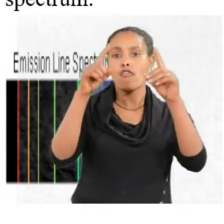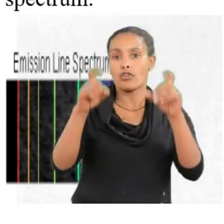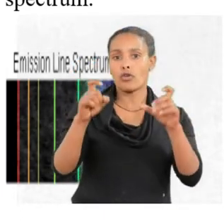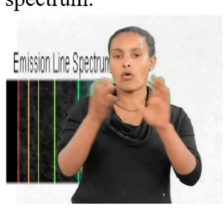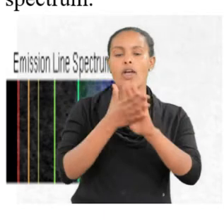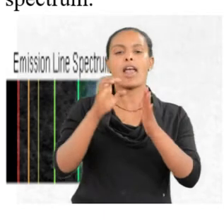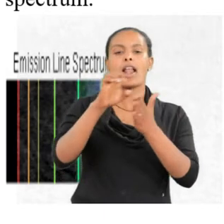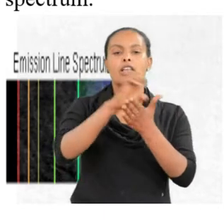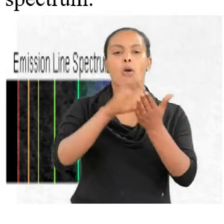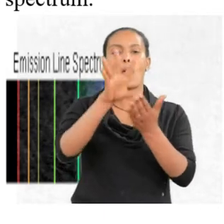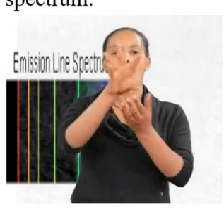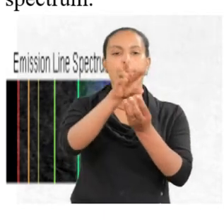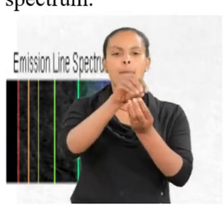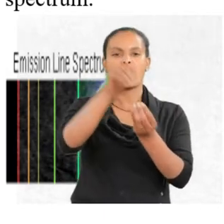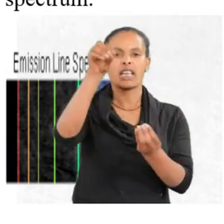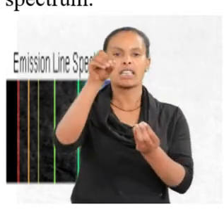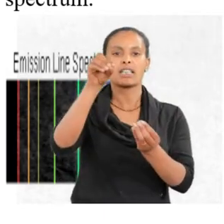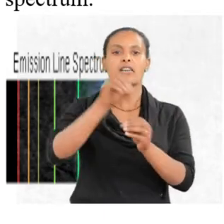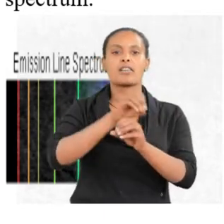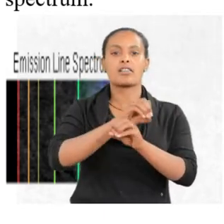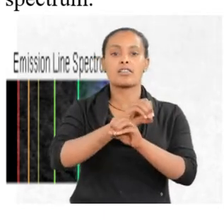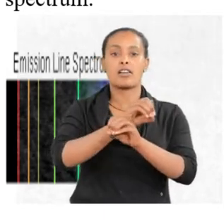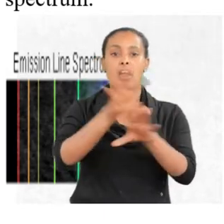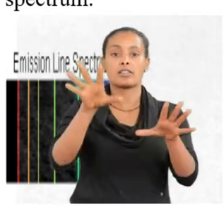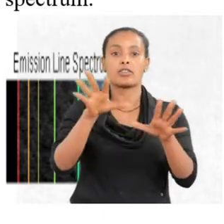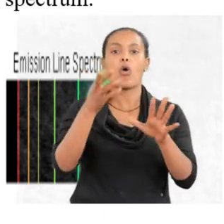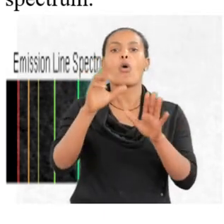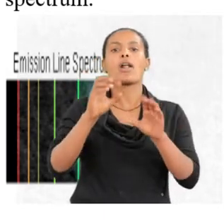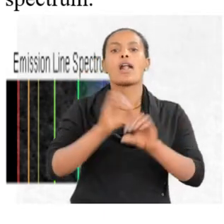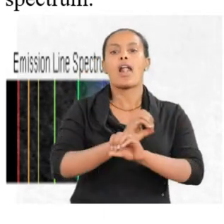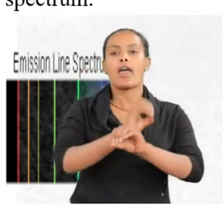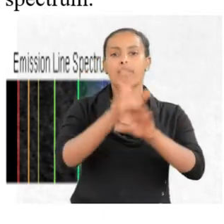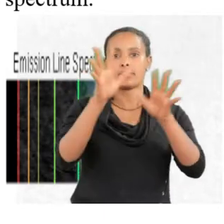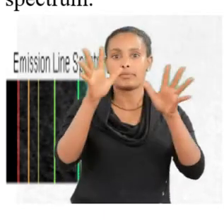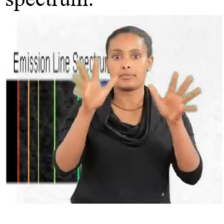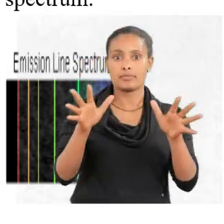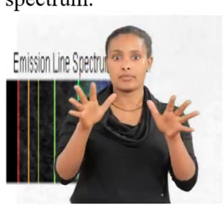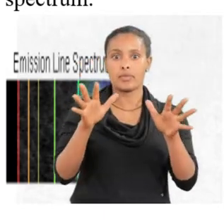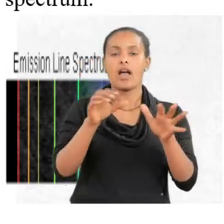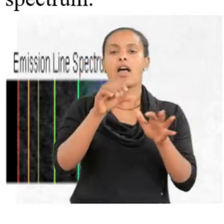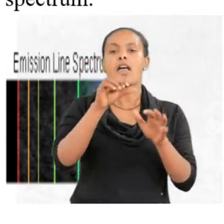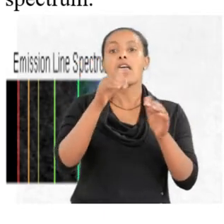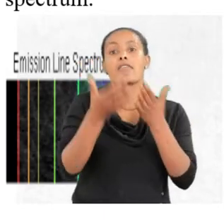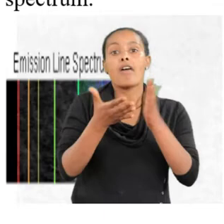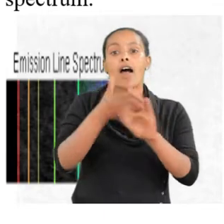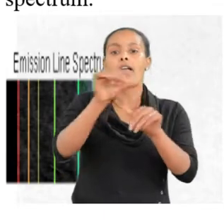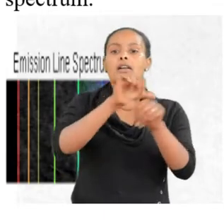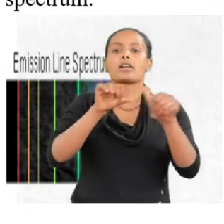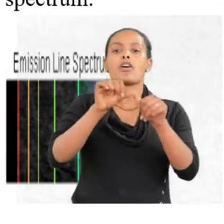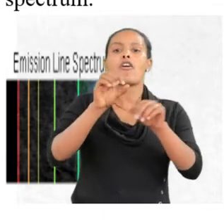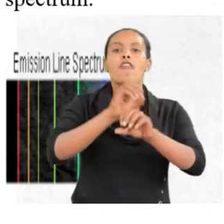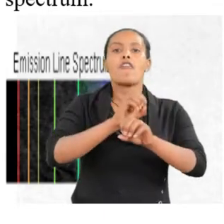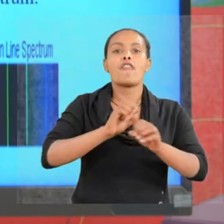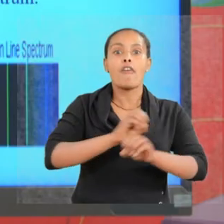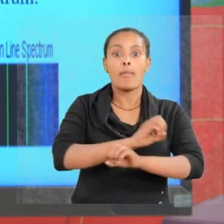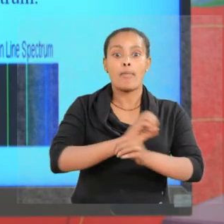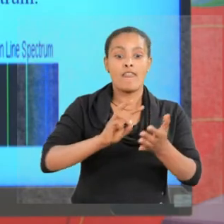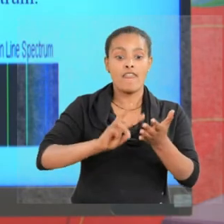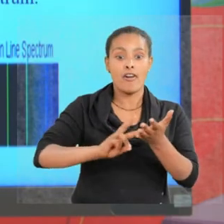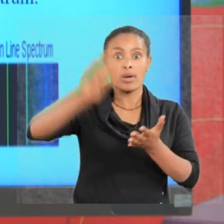electromagnetic radiation or light. If an atom is vaporized